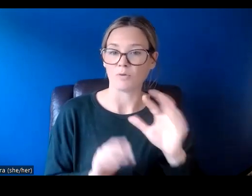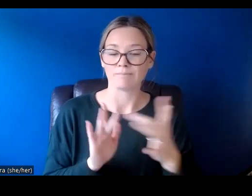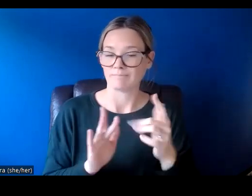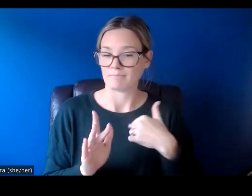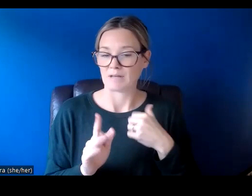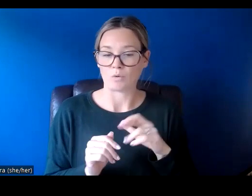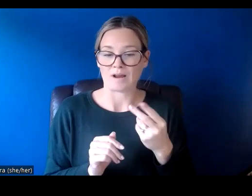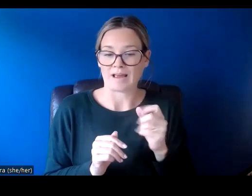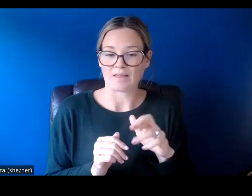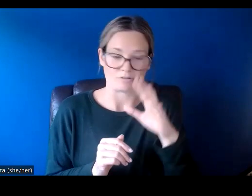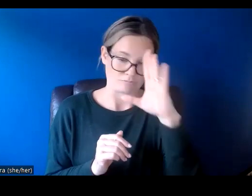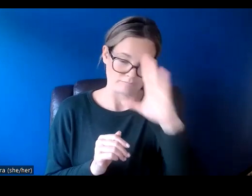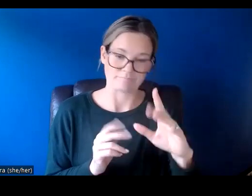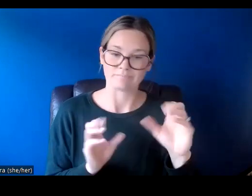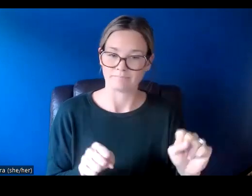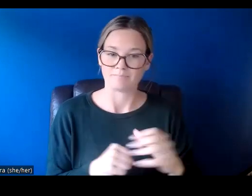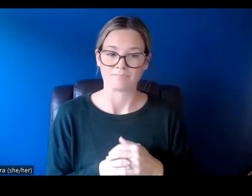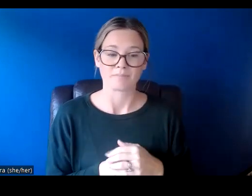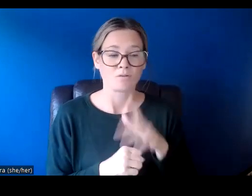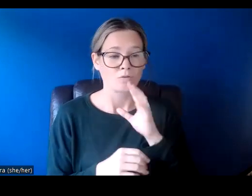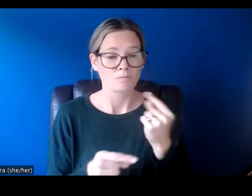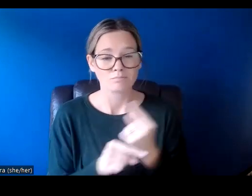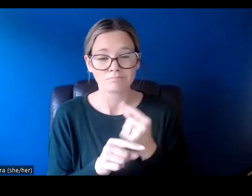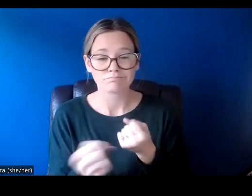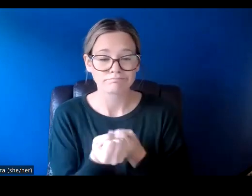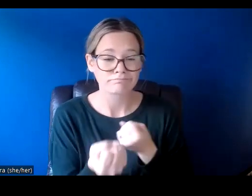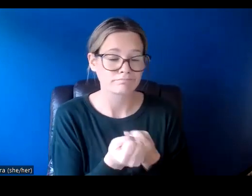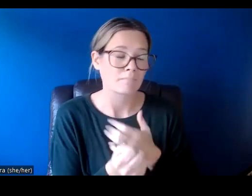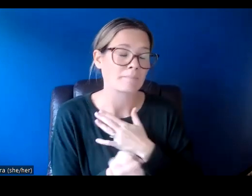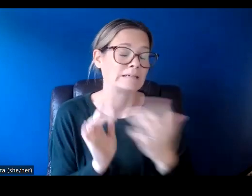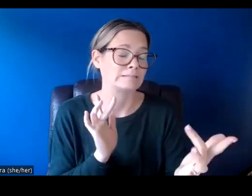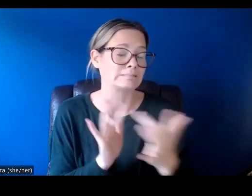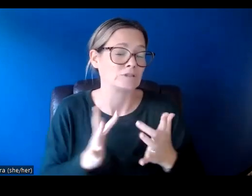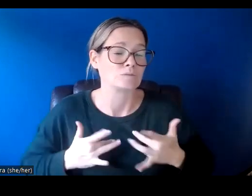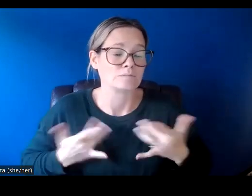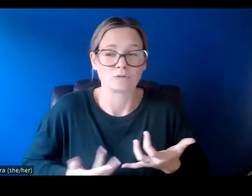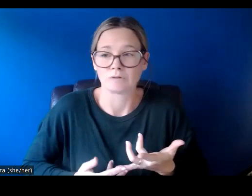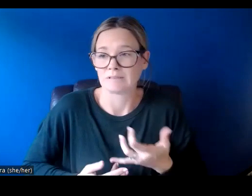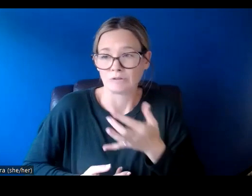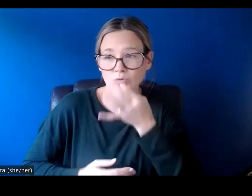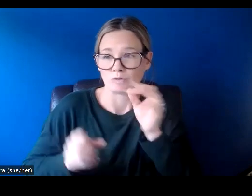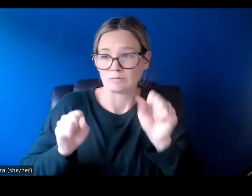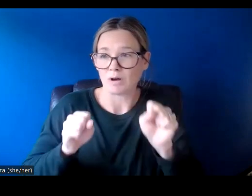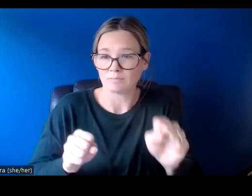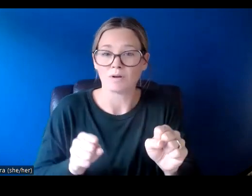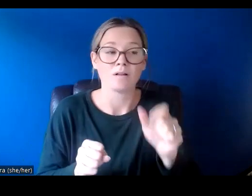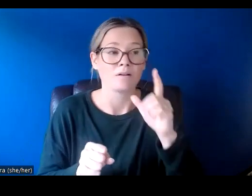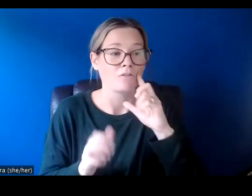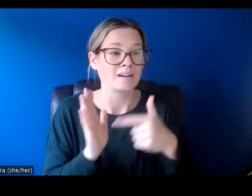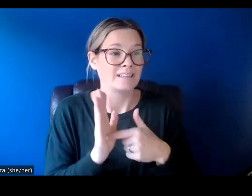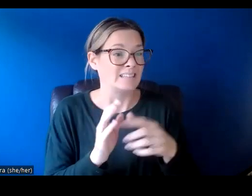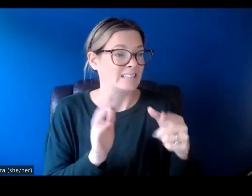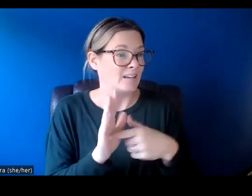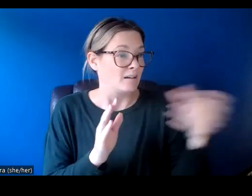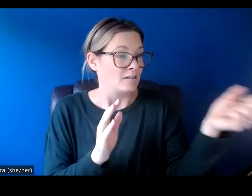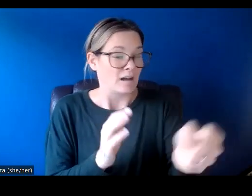In order for us to provide appropriate support, please reach out as early as you can. Things like booking translators can take up to a